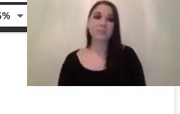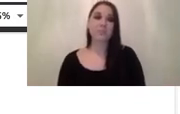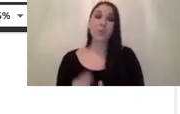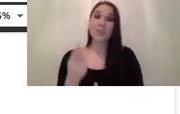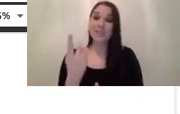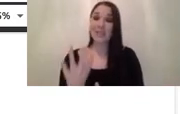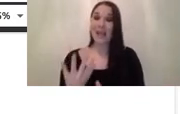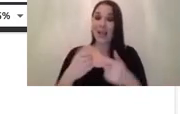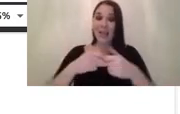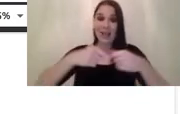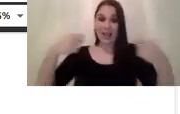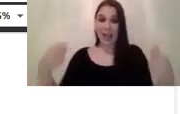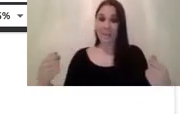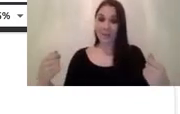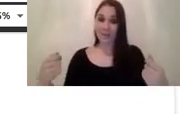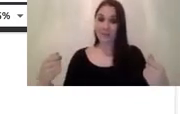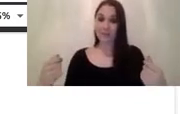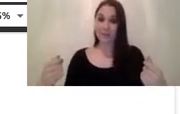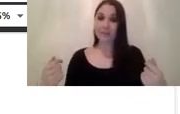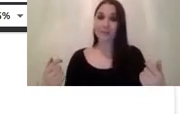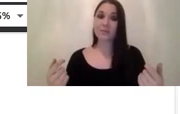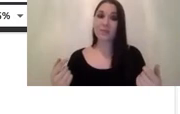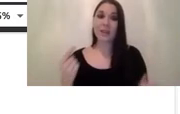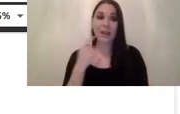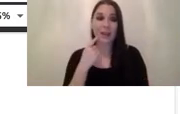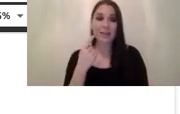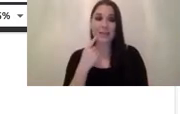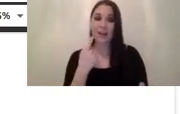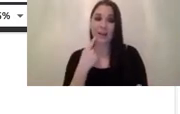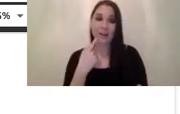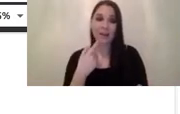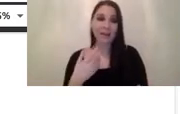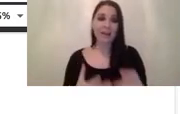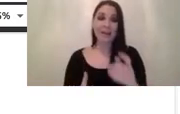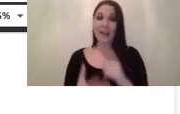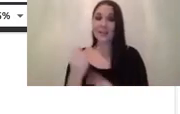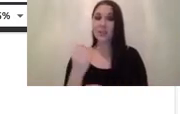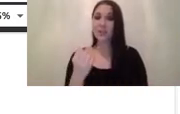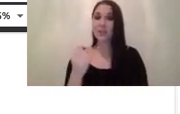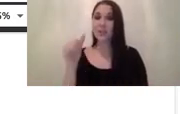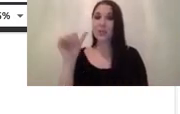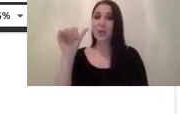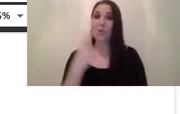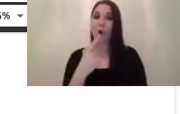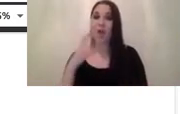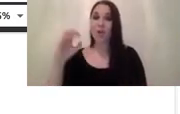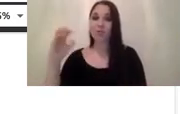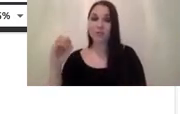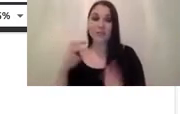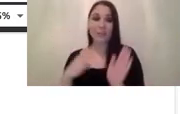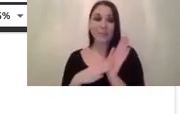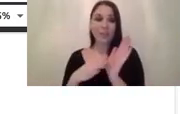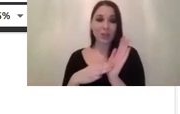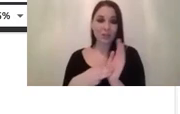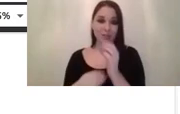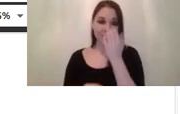cat six or higher you can easily get 100 meters of distance but you can actually uh if